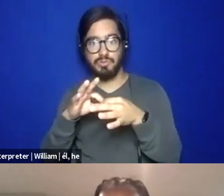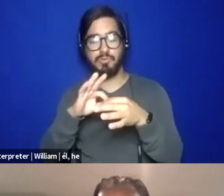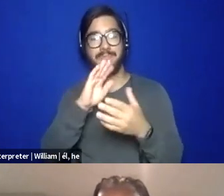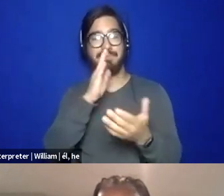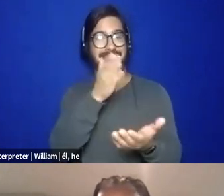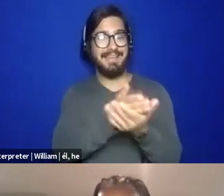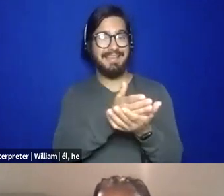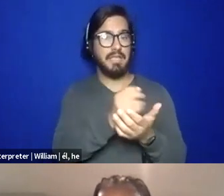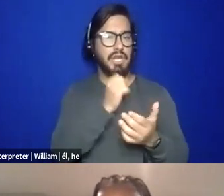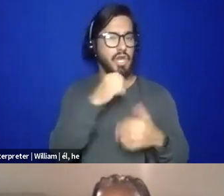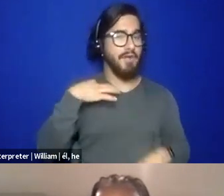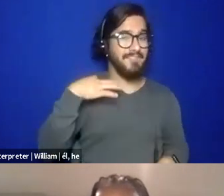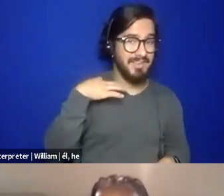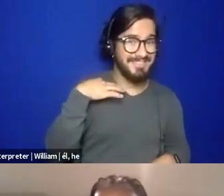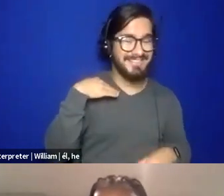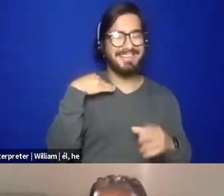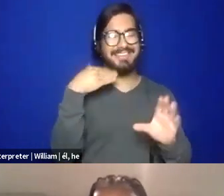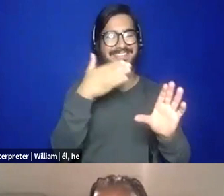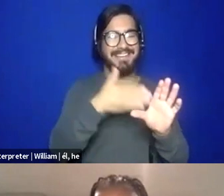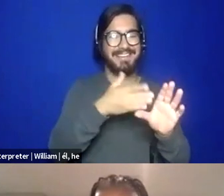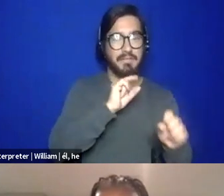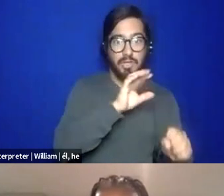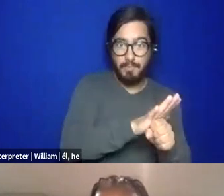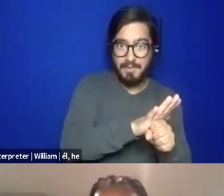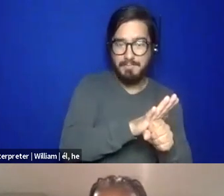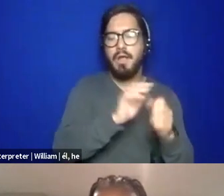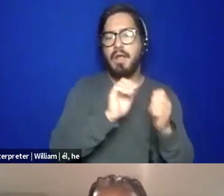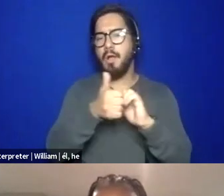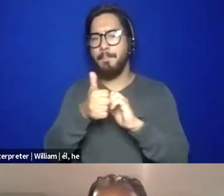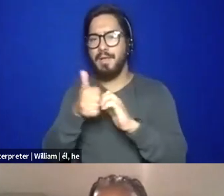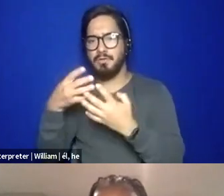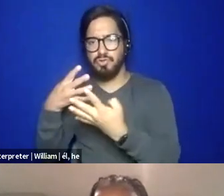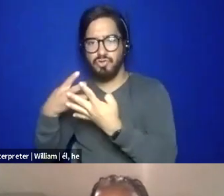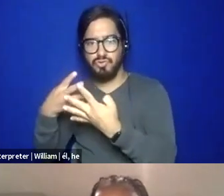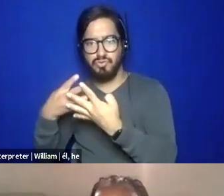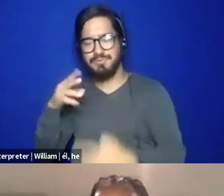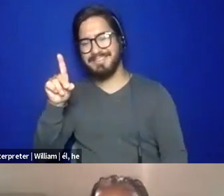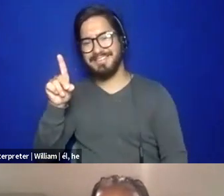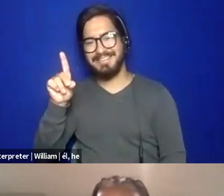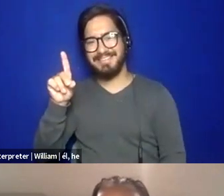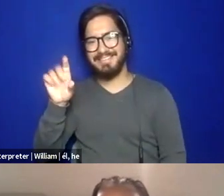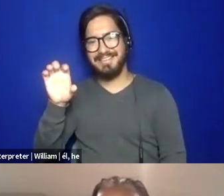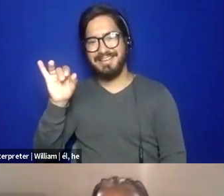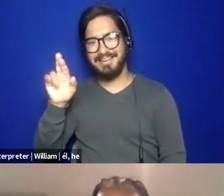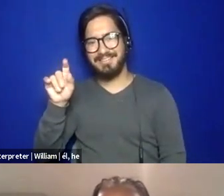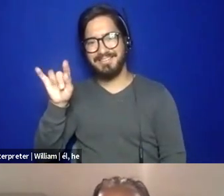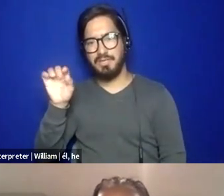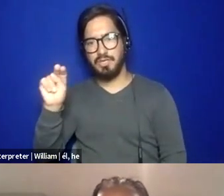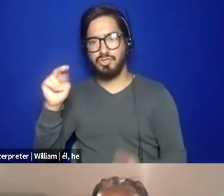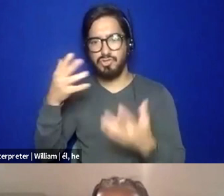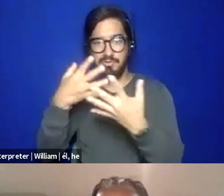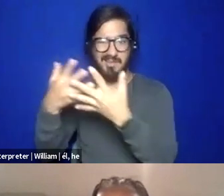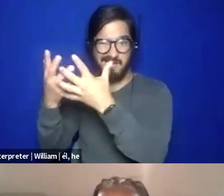commitment and decarcerate, uh, can we get out? I'm sorry. I'm so excited. Decarceration overall.